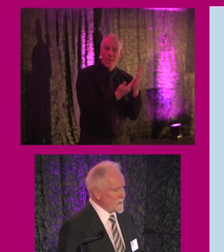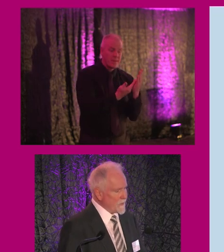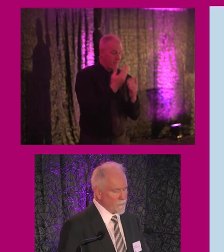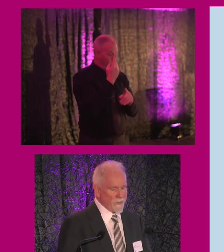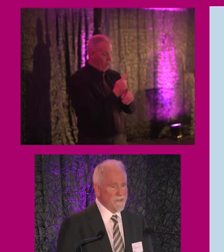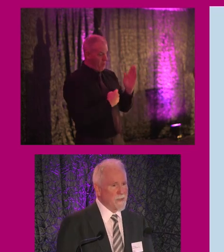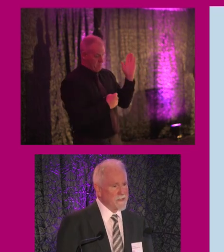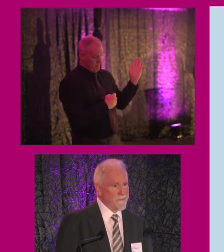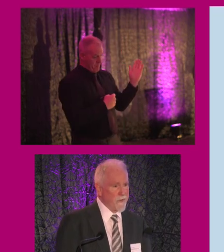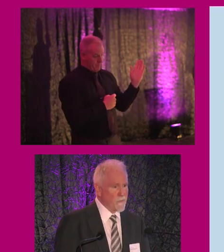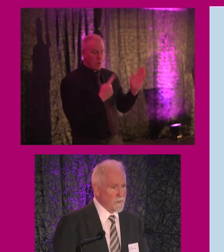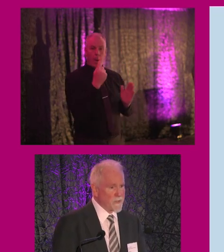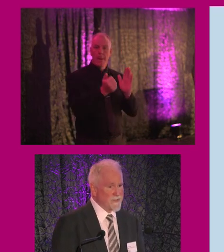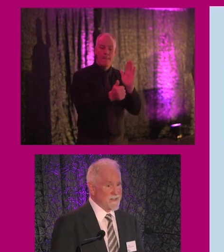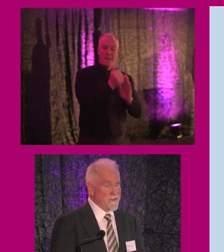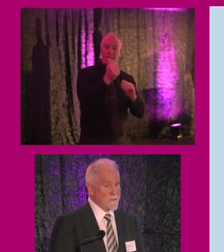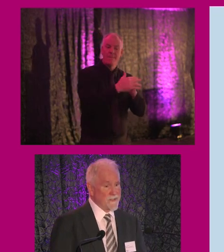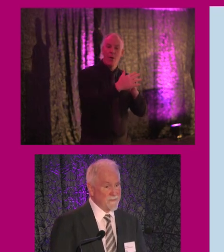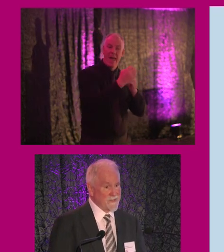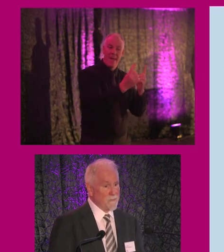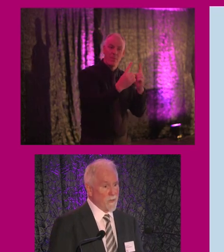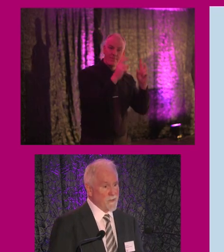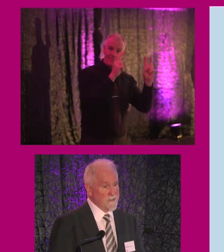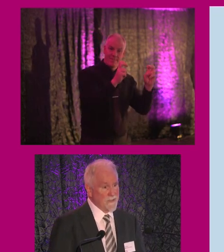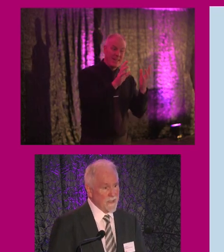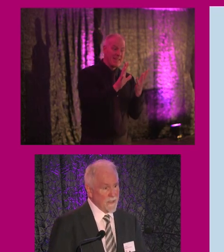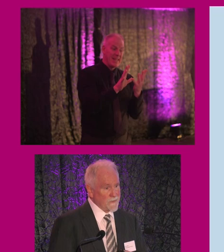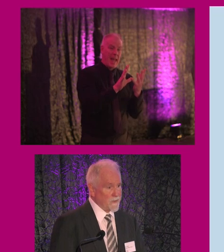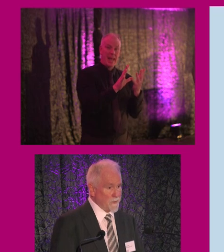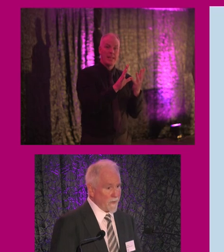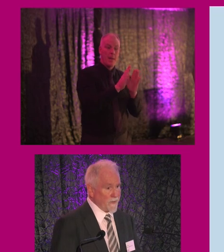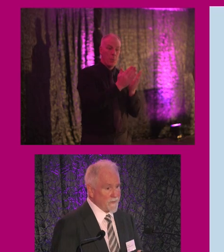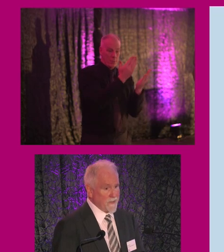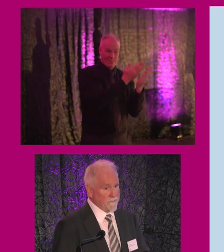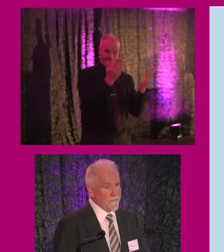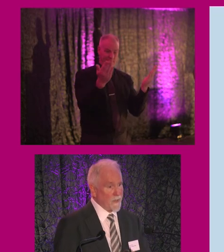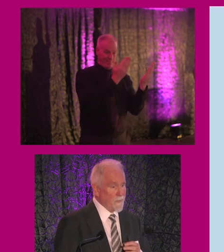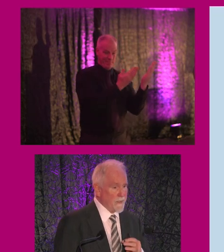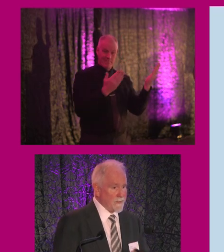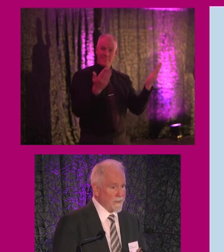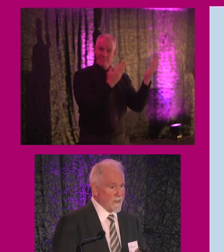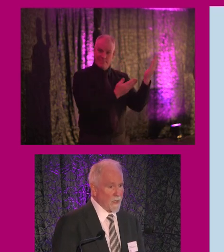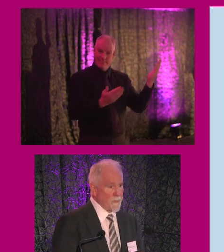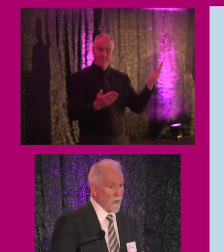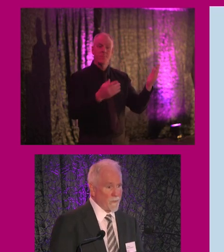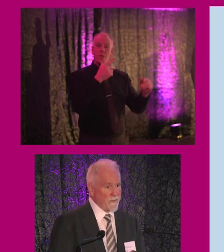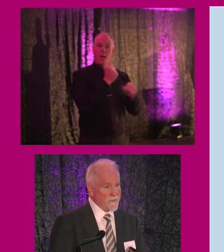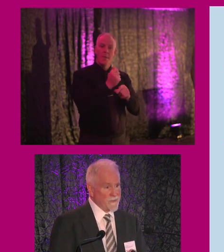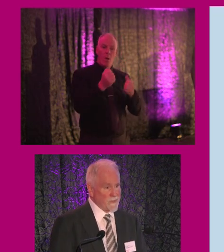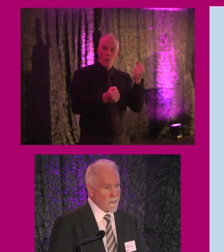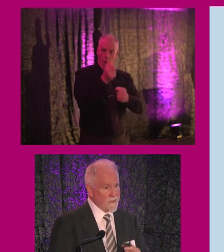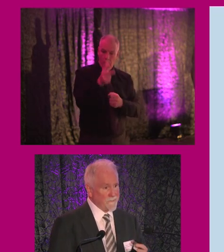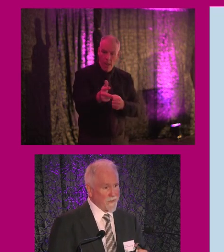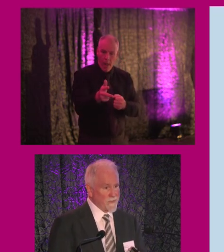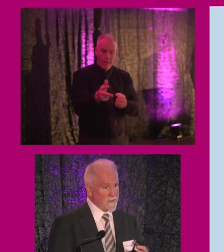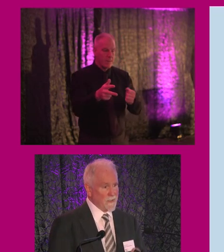the screen here. One is building for everyone, which is a series of 10 booklets talking about everything from the car park right through